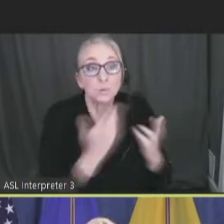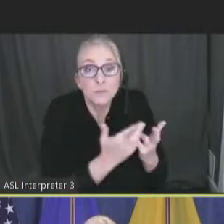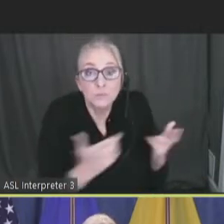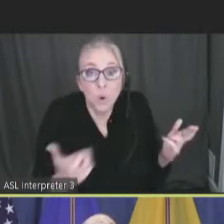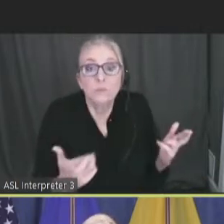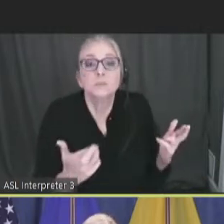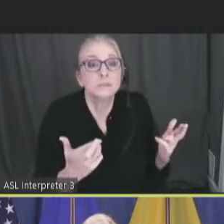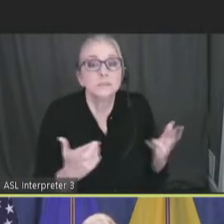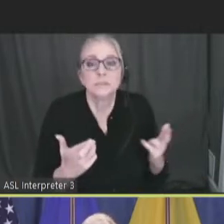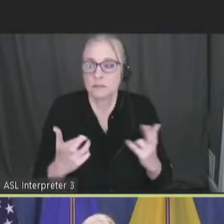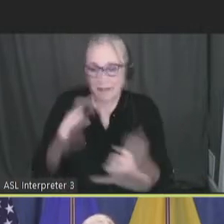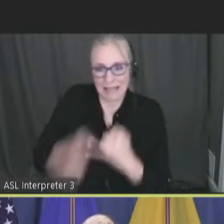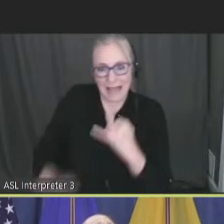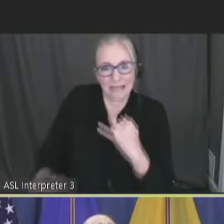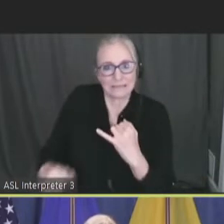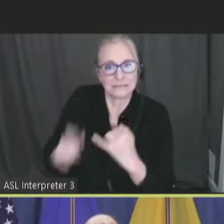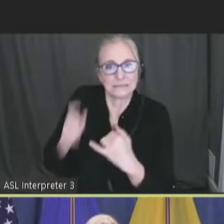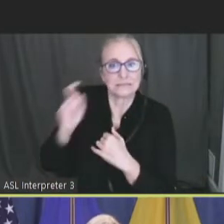vaccines.